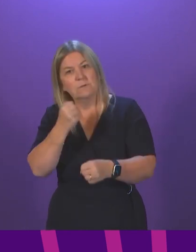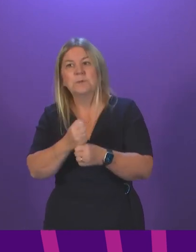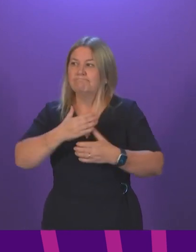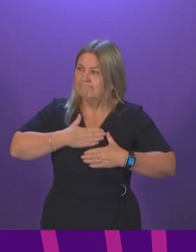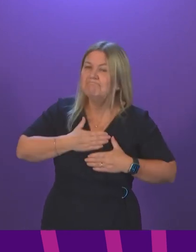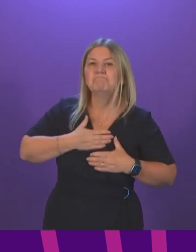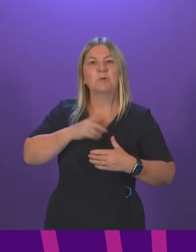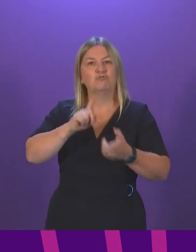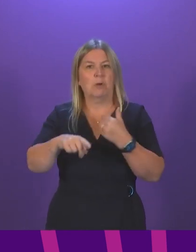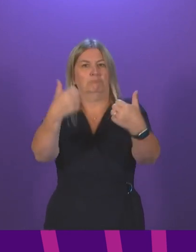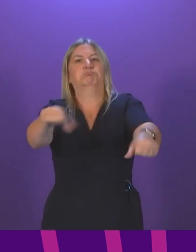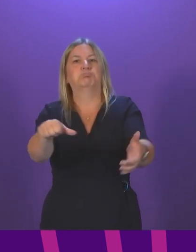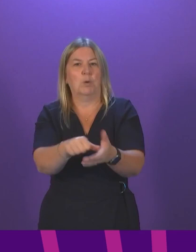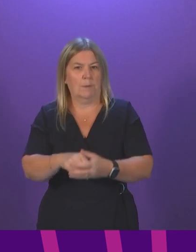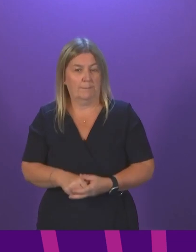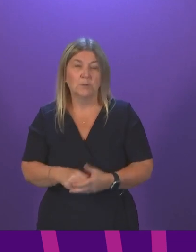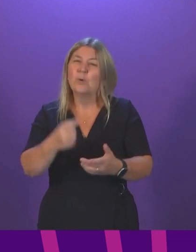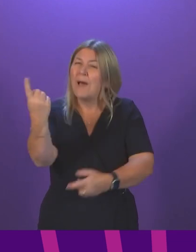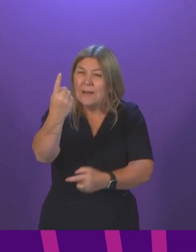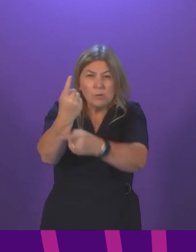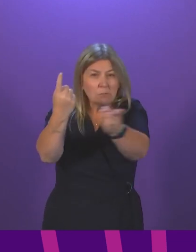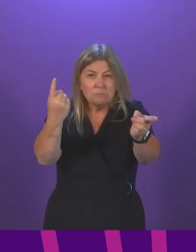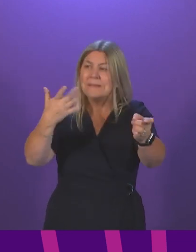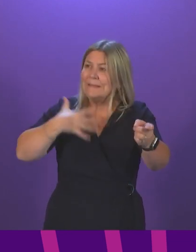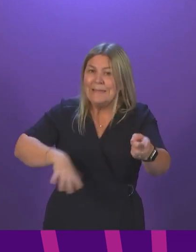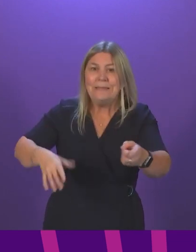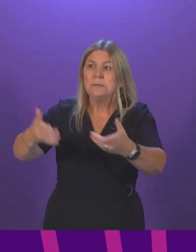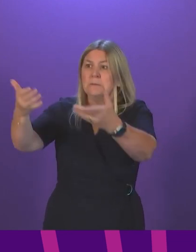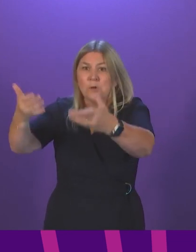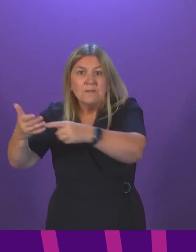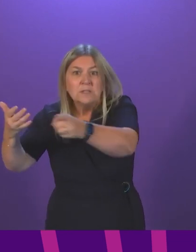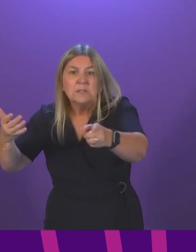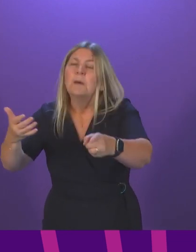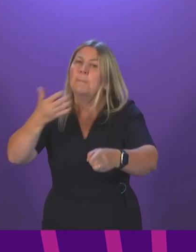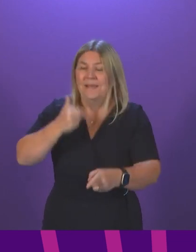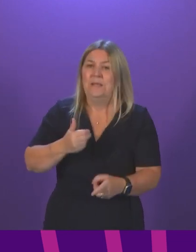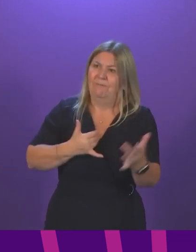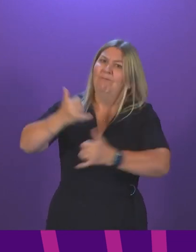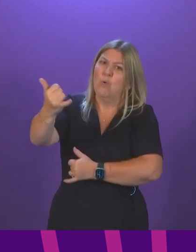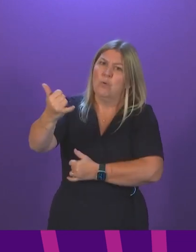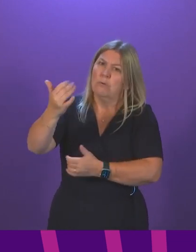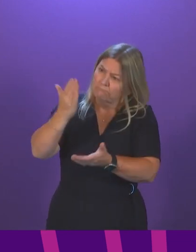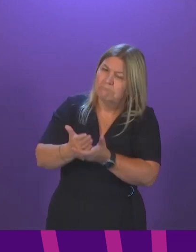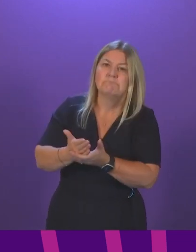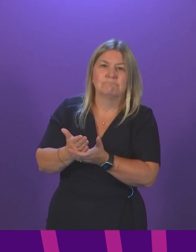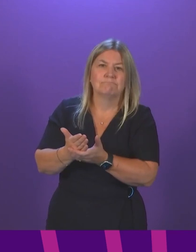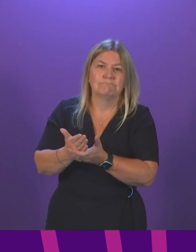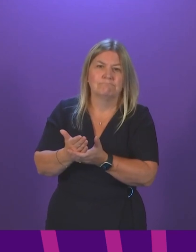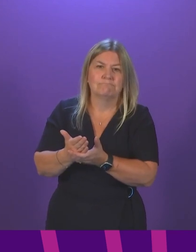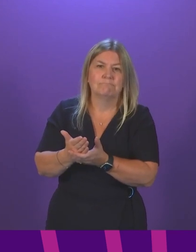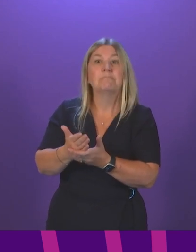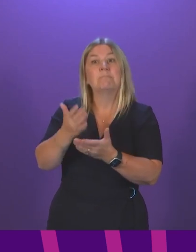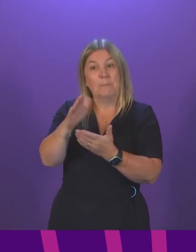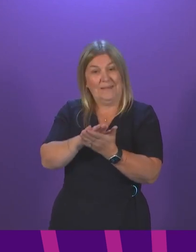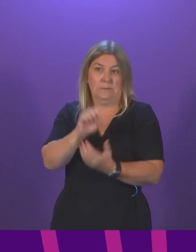that so that anybody who needs an ambulance doesn't feel that they should hesitate to phone an ambulance and just as importantly that they